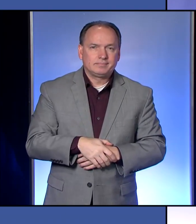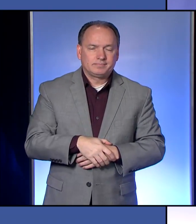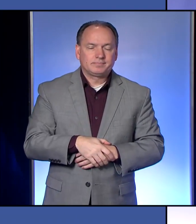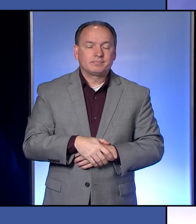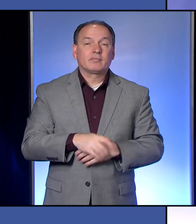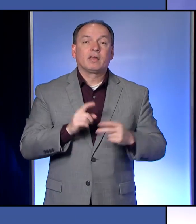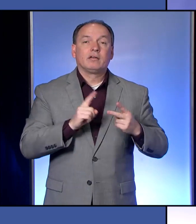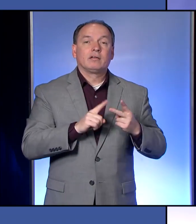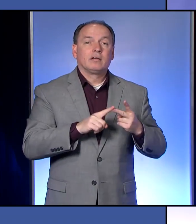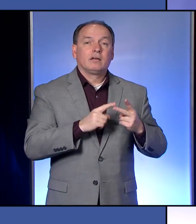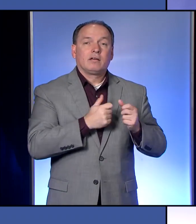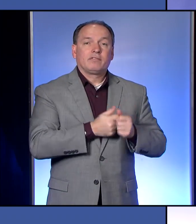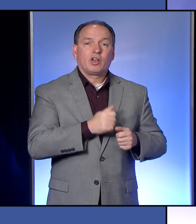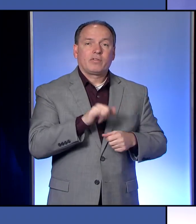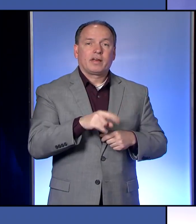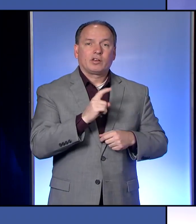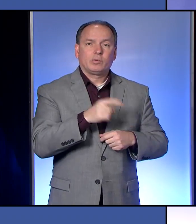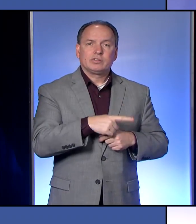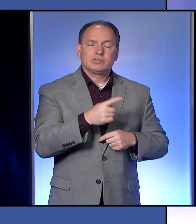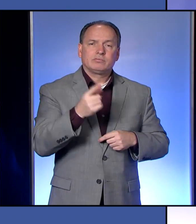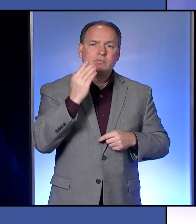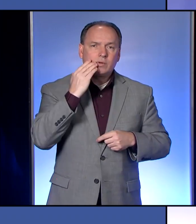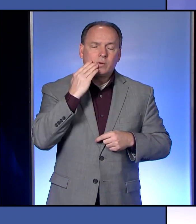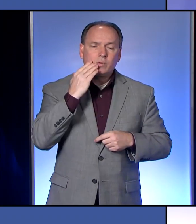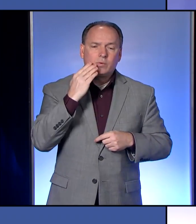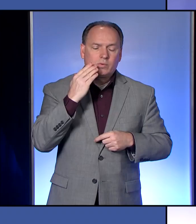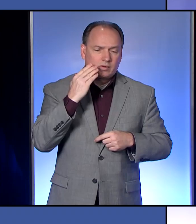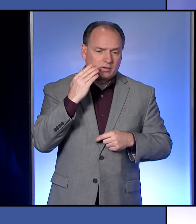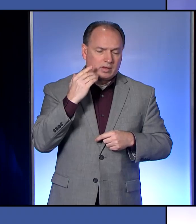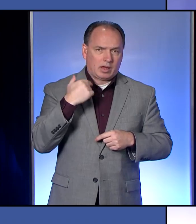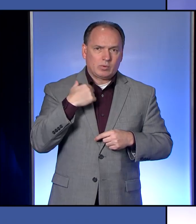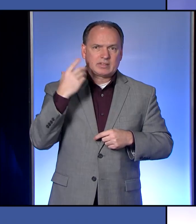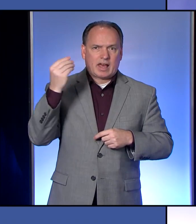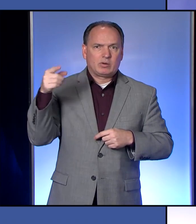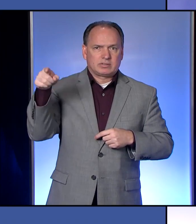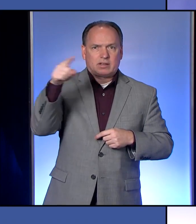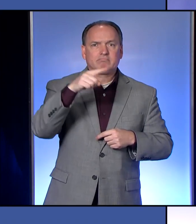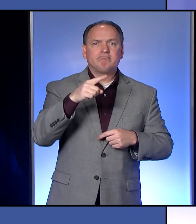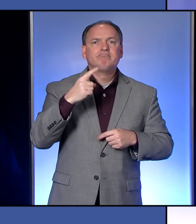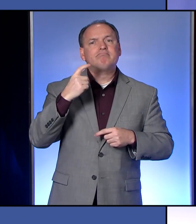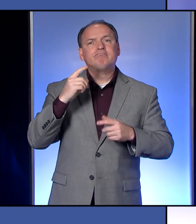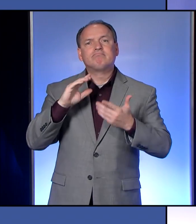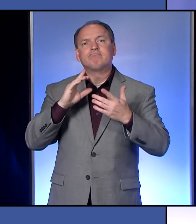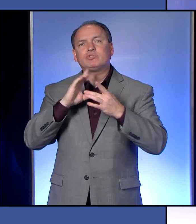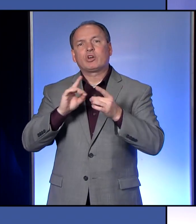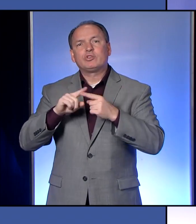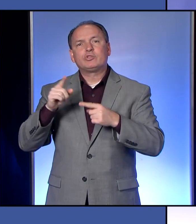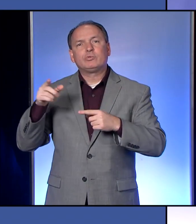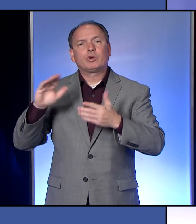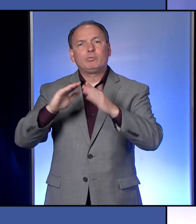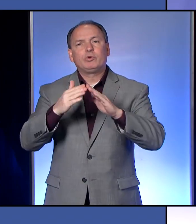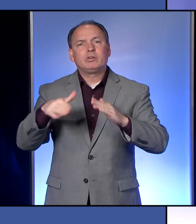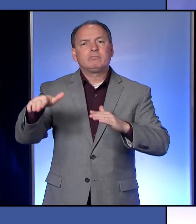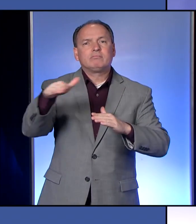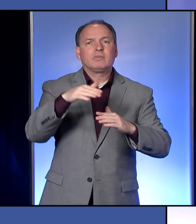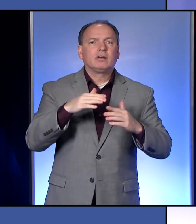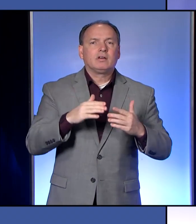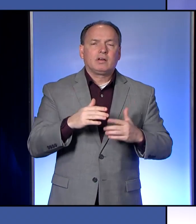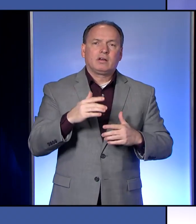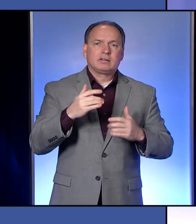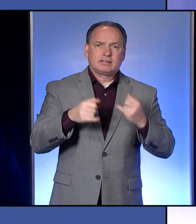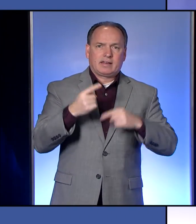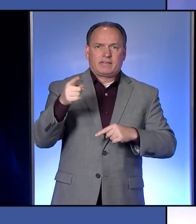And then, just to follow up to that, so I was out there earlier today, and I was speaking with community members out there, and they have a high concern having